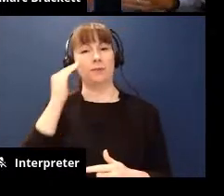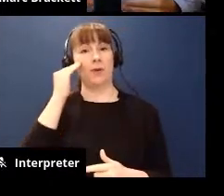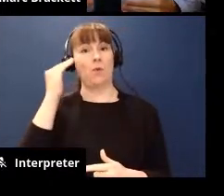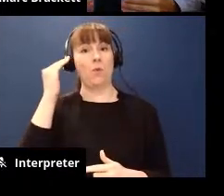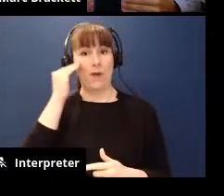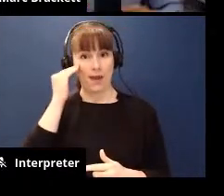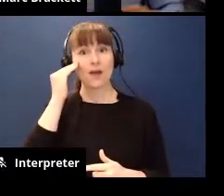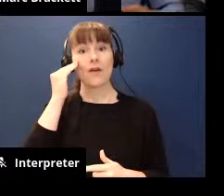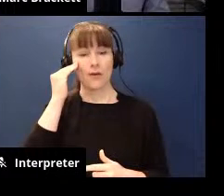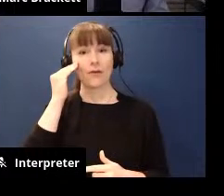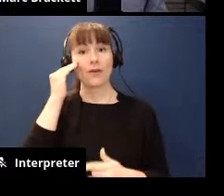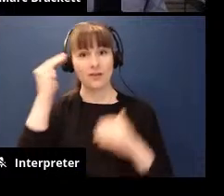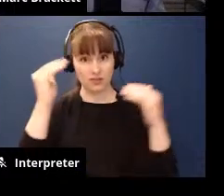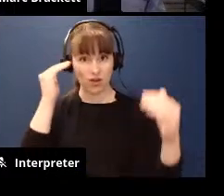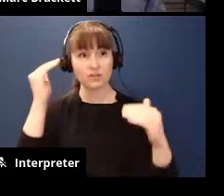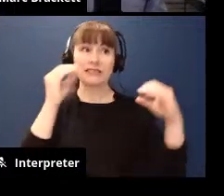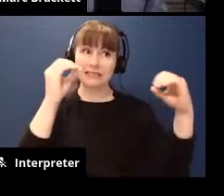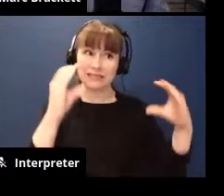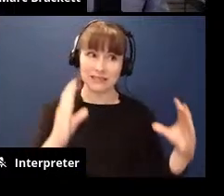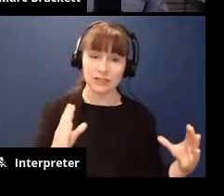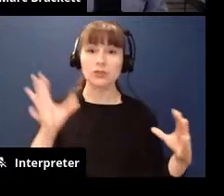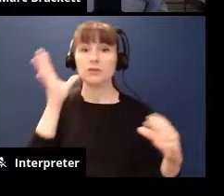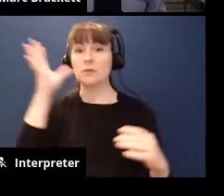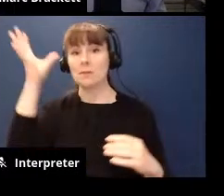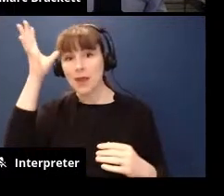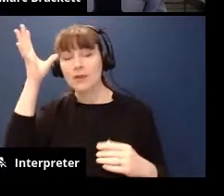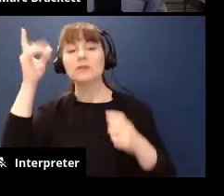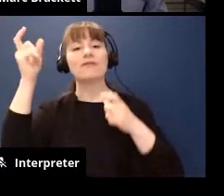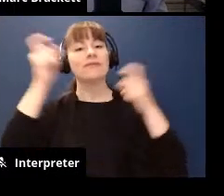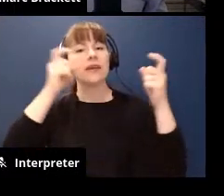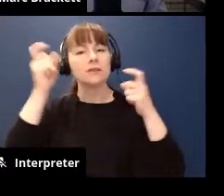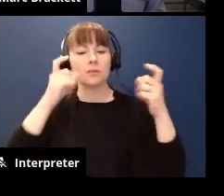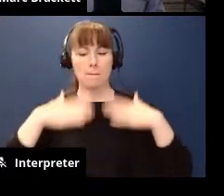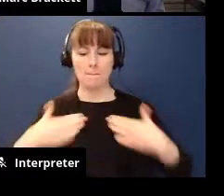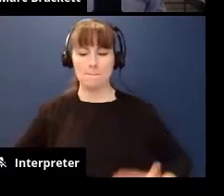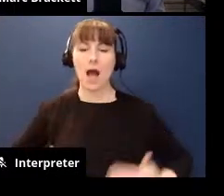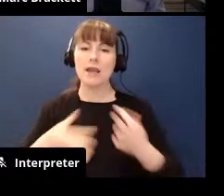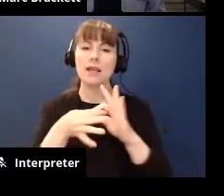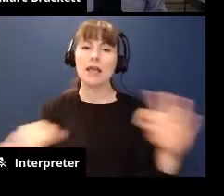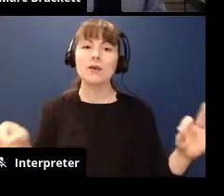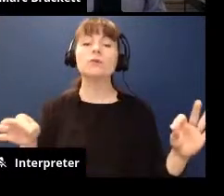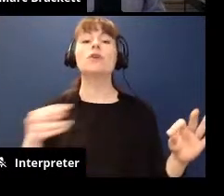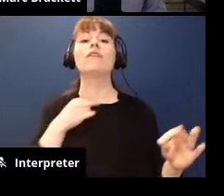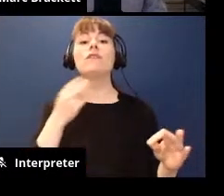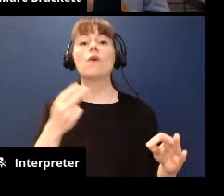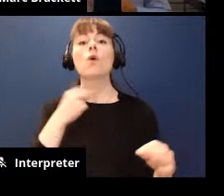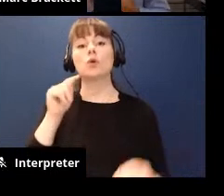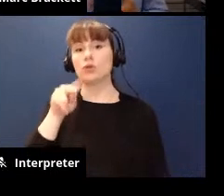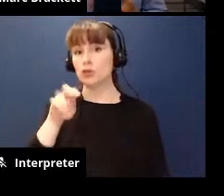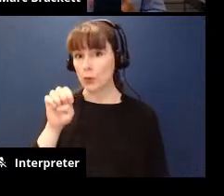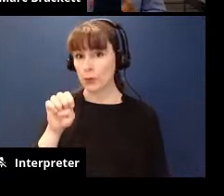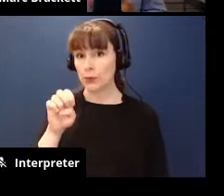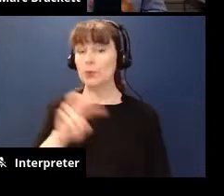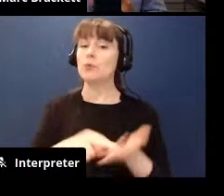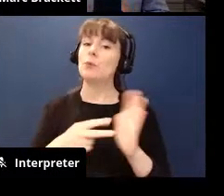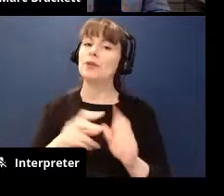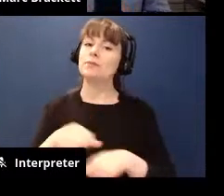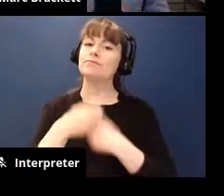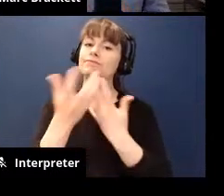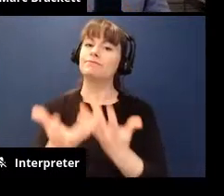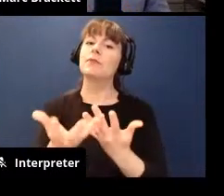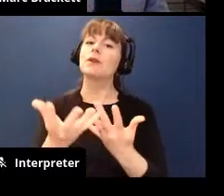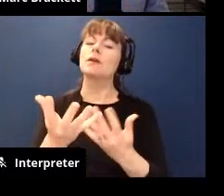adults teachers of our facial expressions our body language our vocal tones so that we create environments